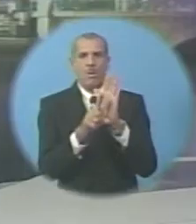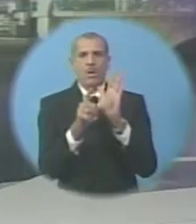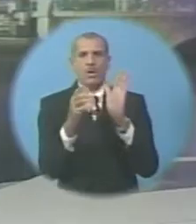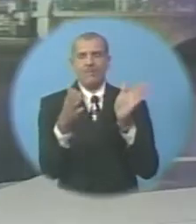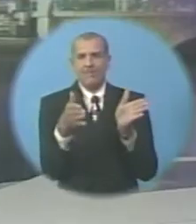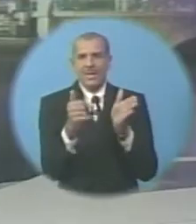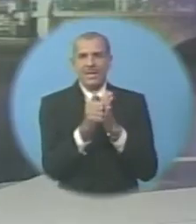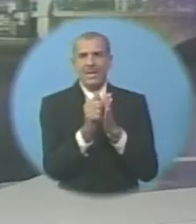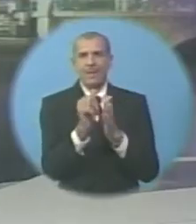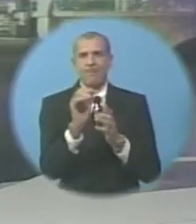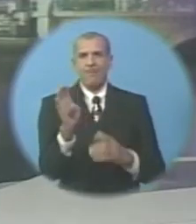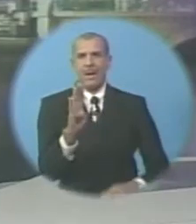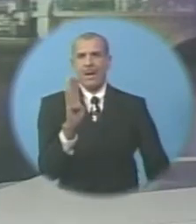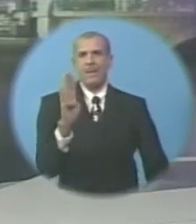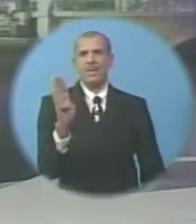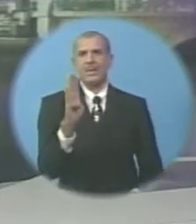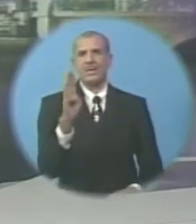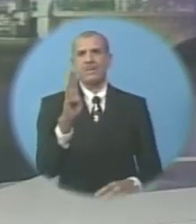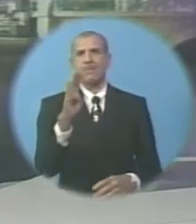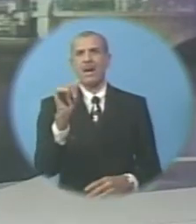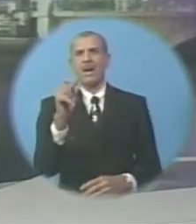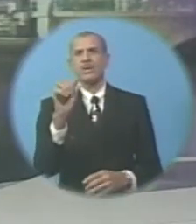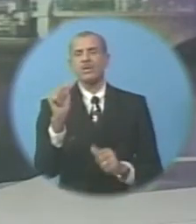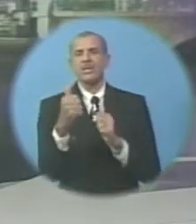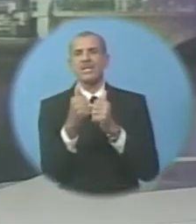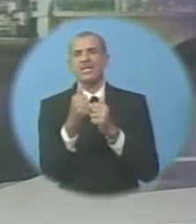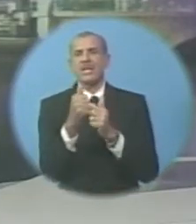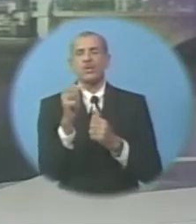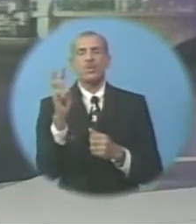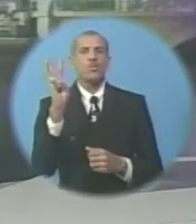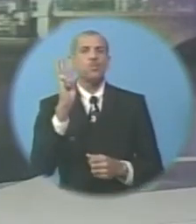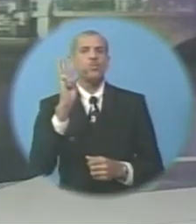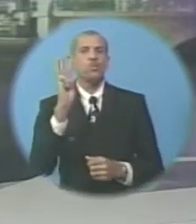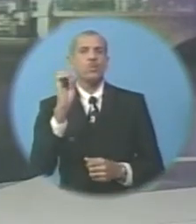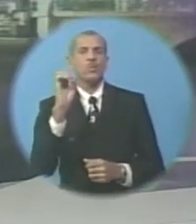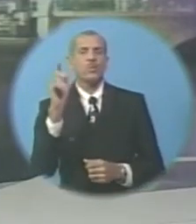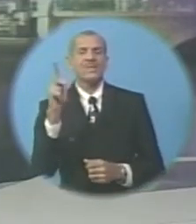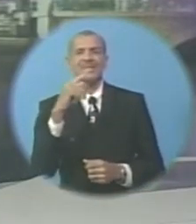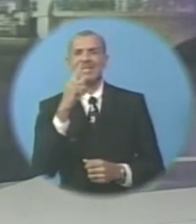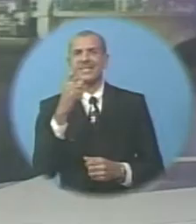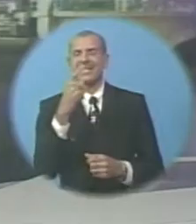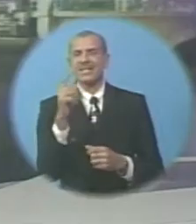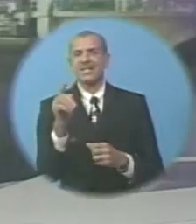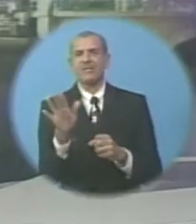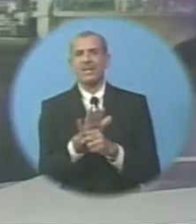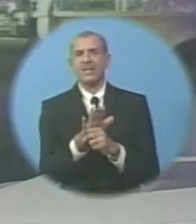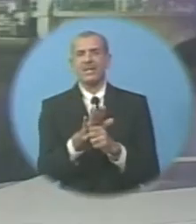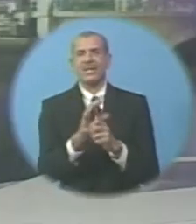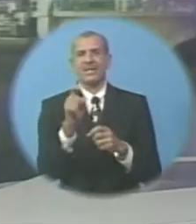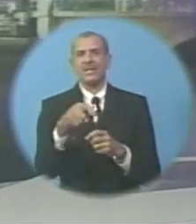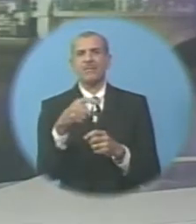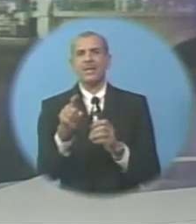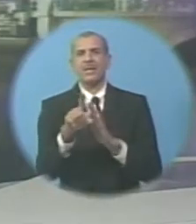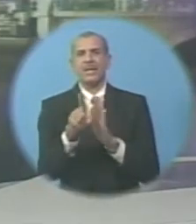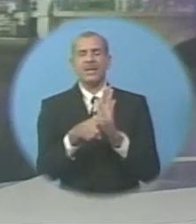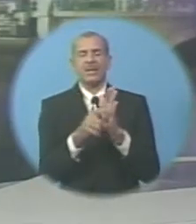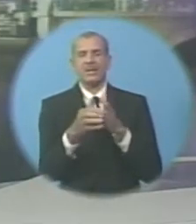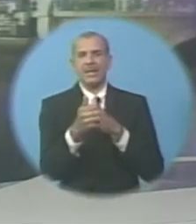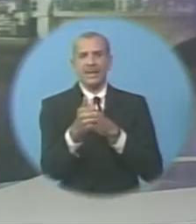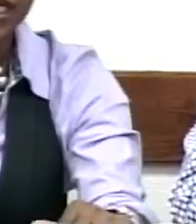Barbados Bar Association, LaSalle Weeks, says the community outreach initiative is filling a public need for legal guidance.